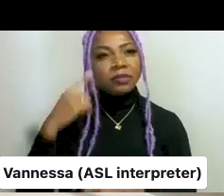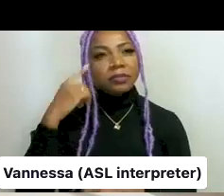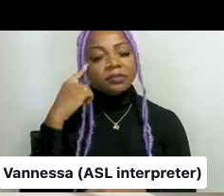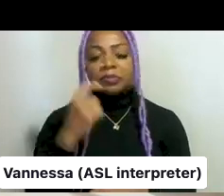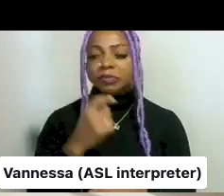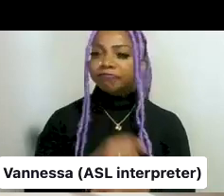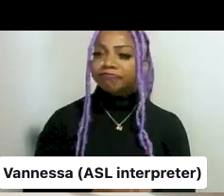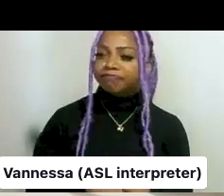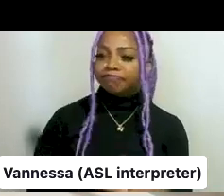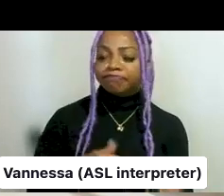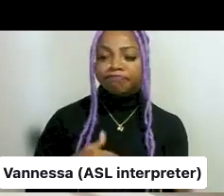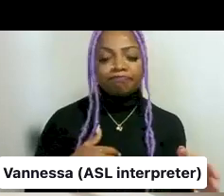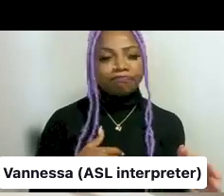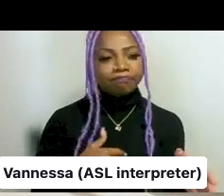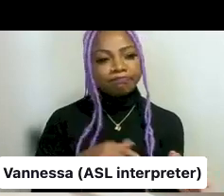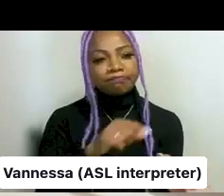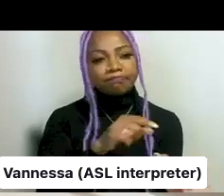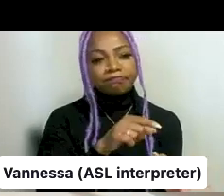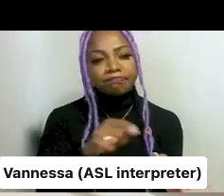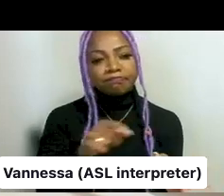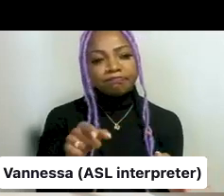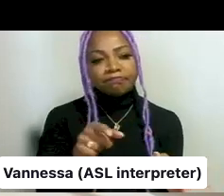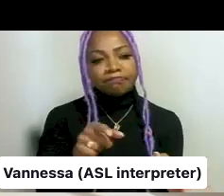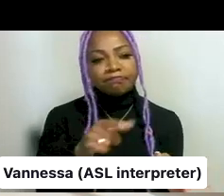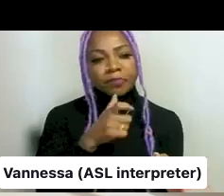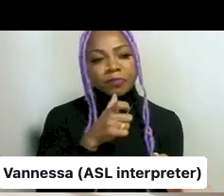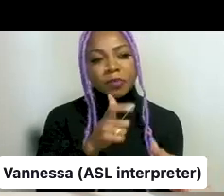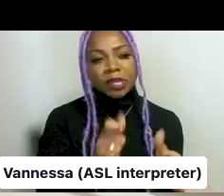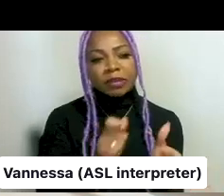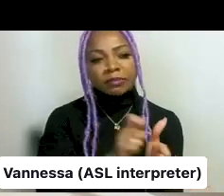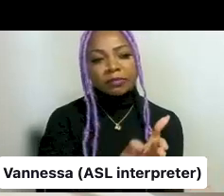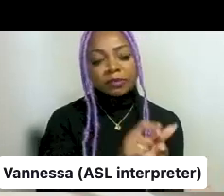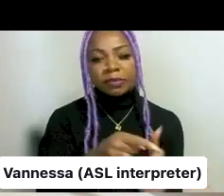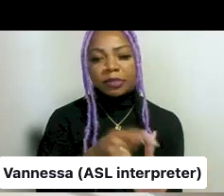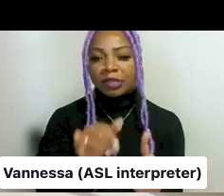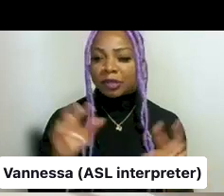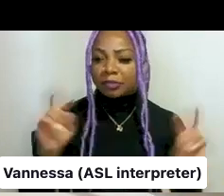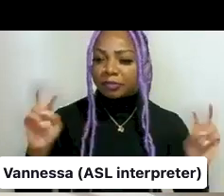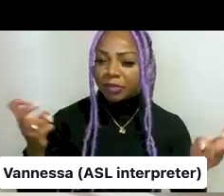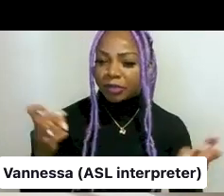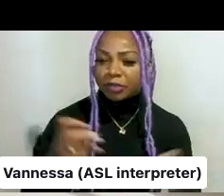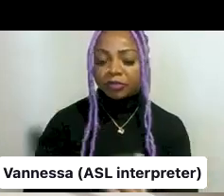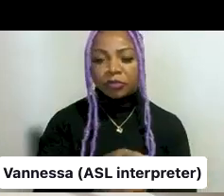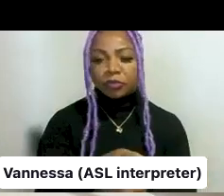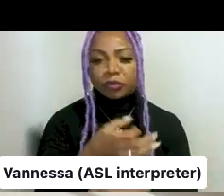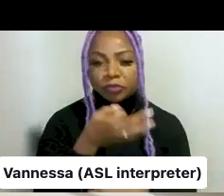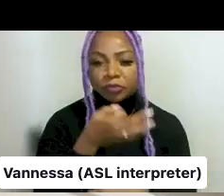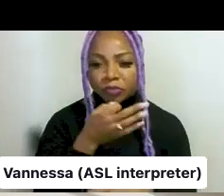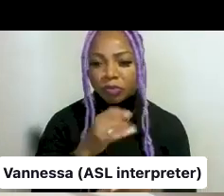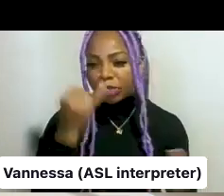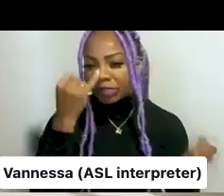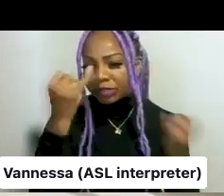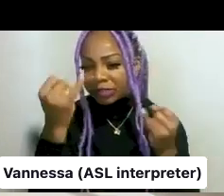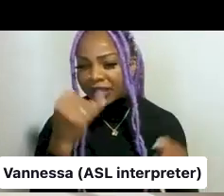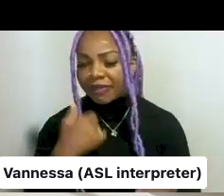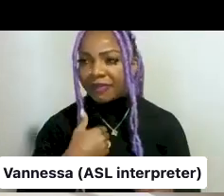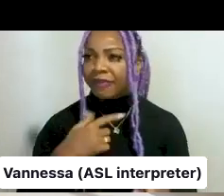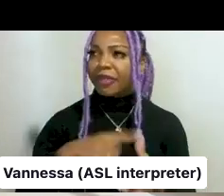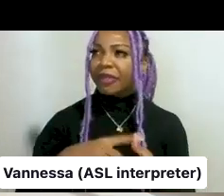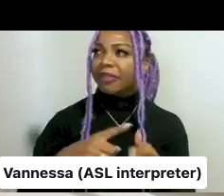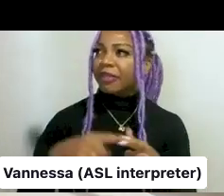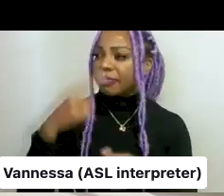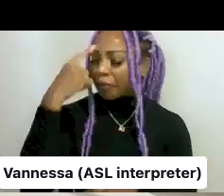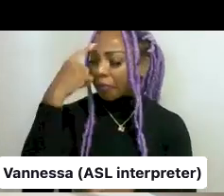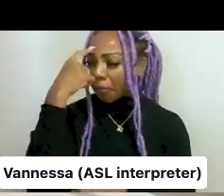um, that who can write about this subject or who has a say or has an idea about this? And then we thought to ourselves, actually,